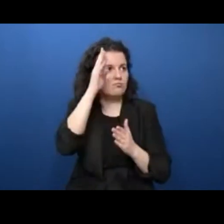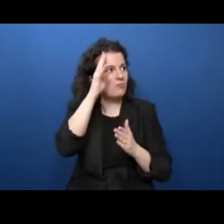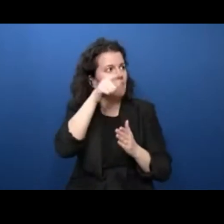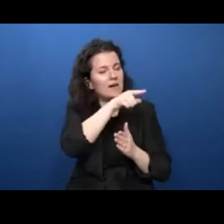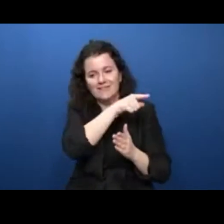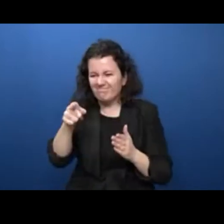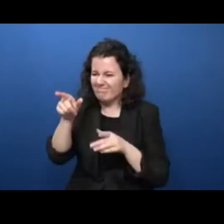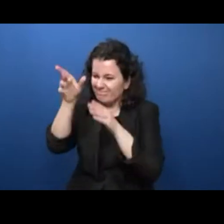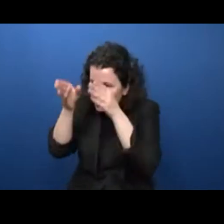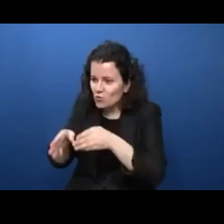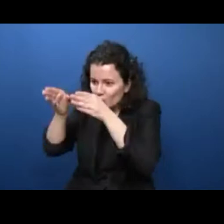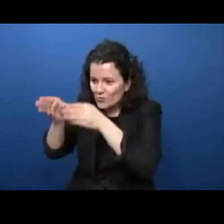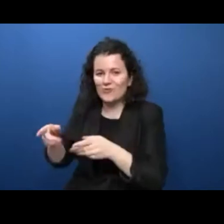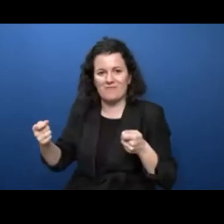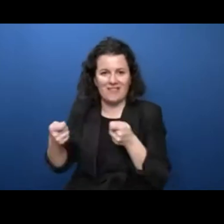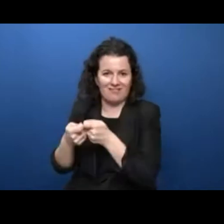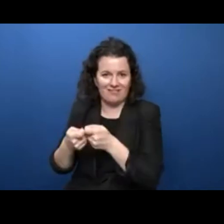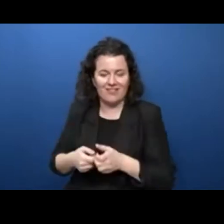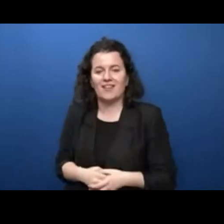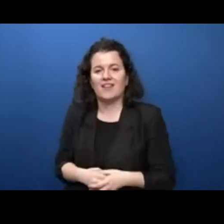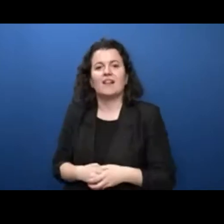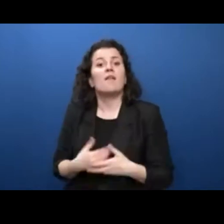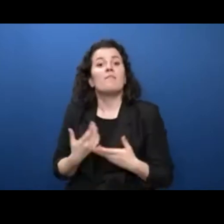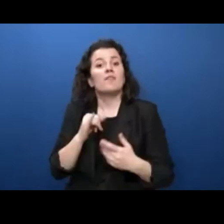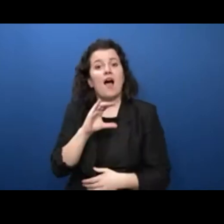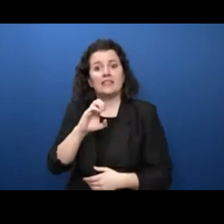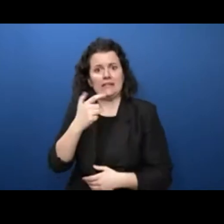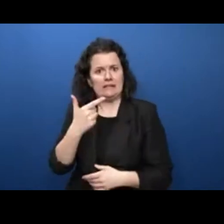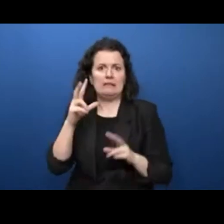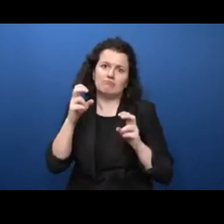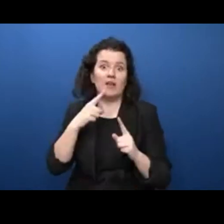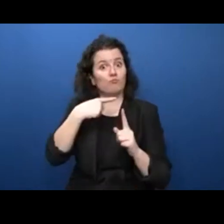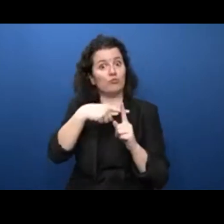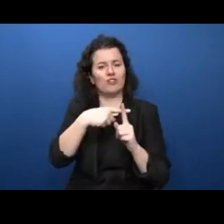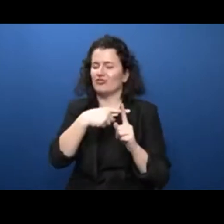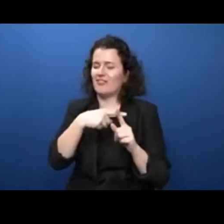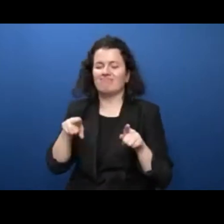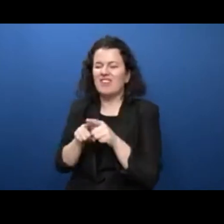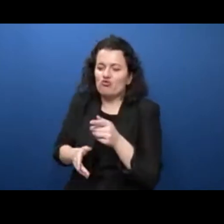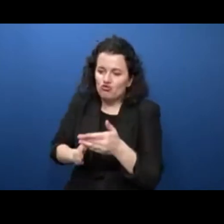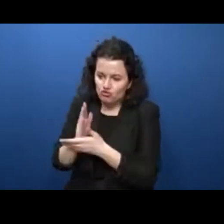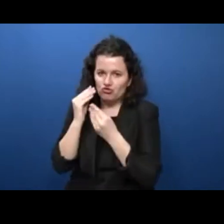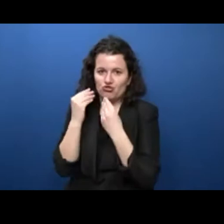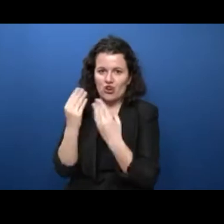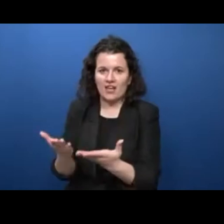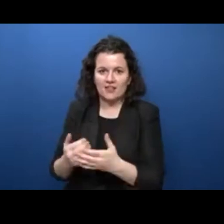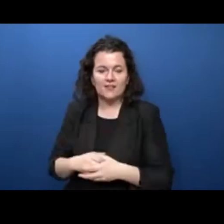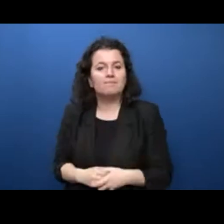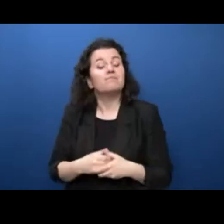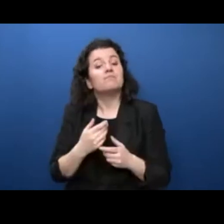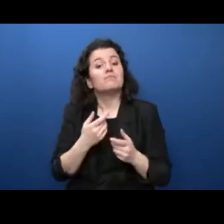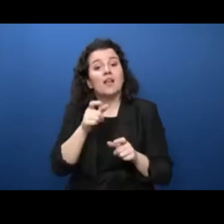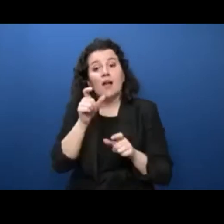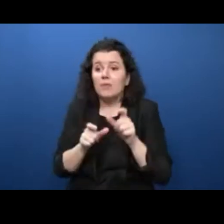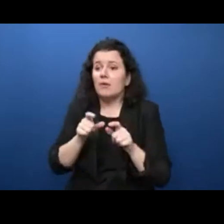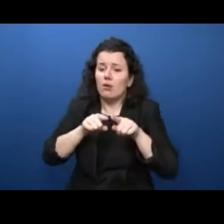access to ICTs is more than a privilege. It should be considered a right. George, diverse groups of people contributing